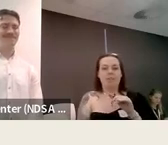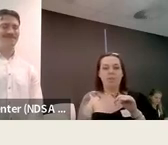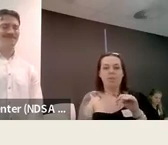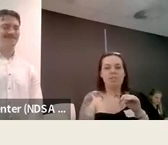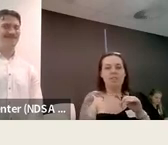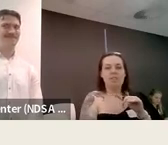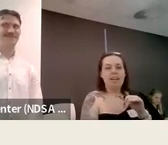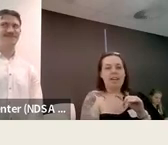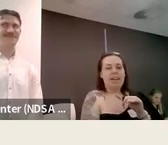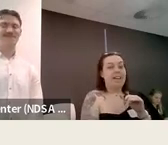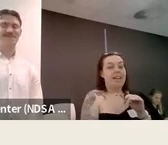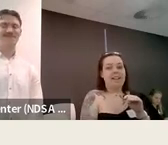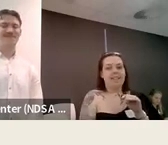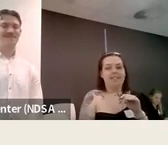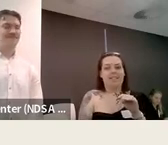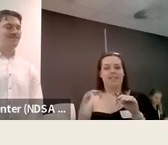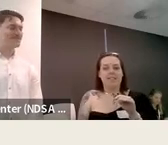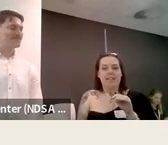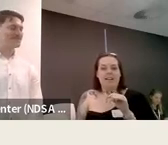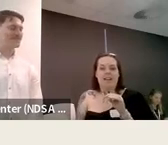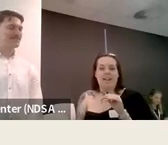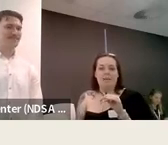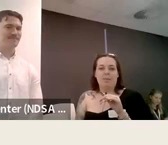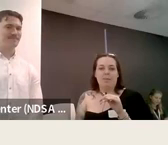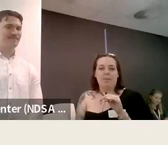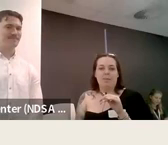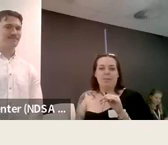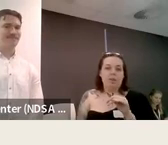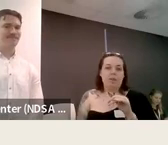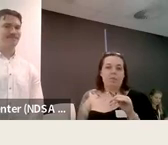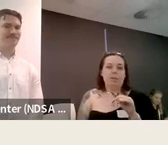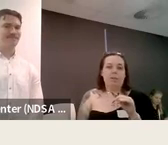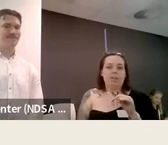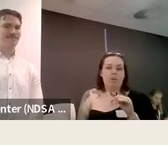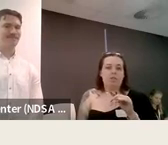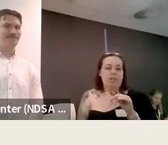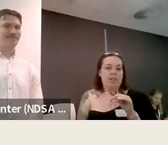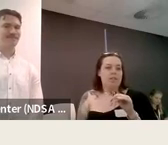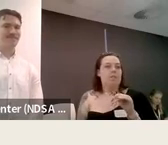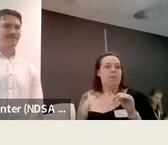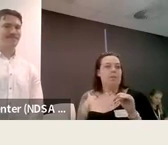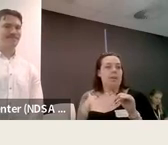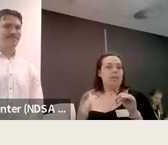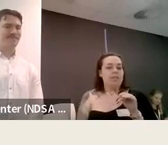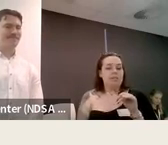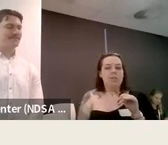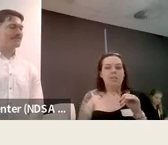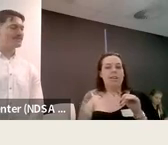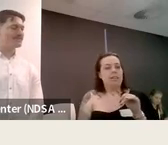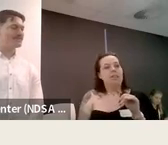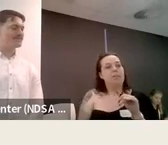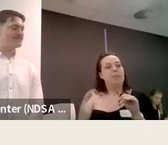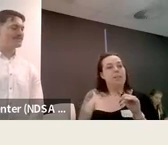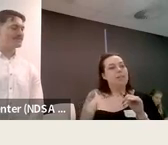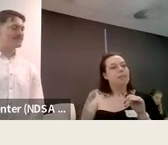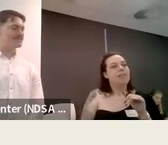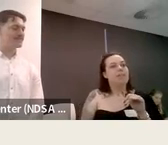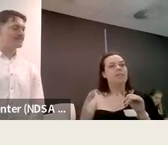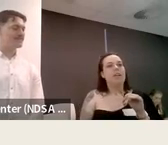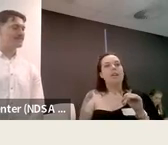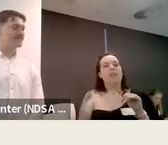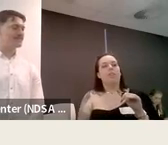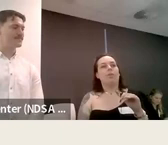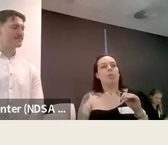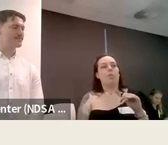of emails that have never responded to and are considered um and we work on building a strong relationship between students and accessibility